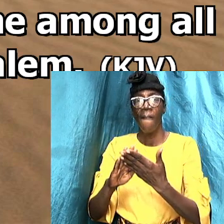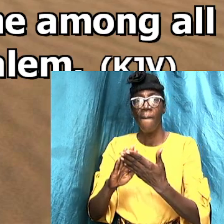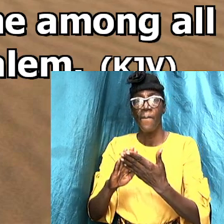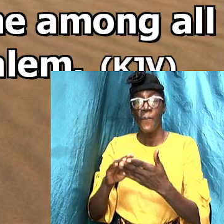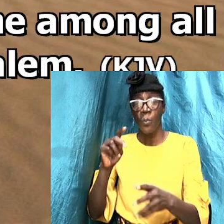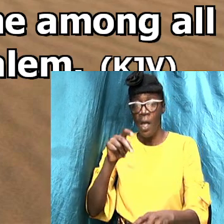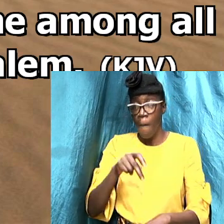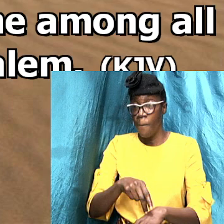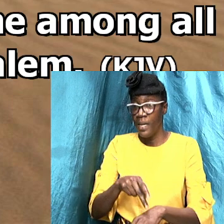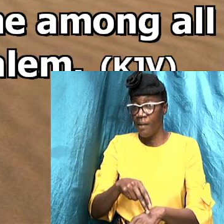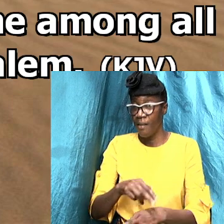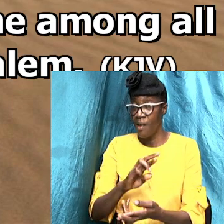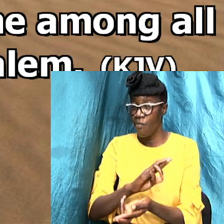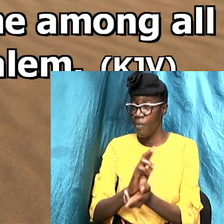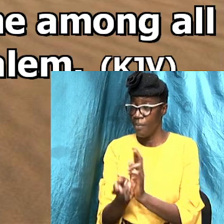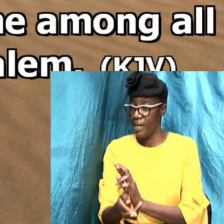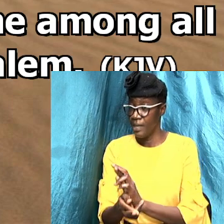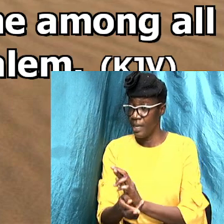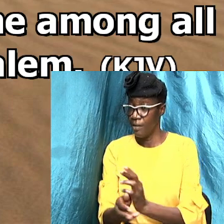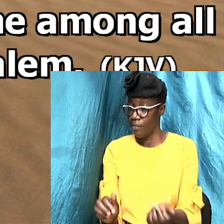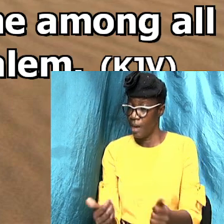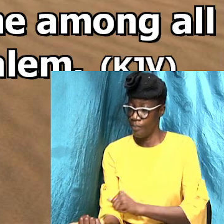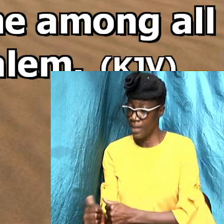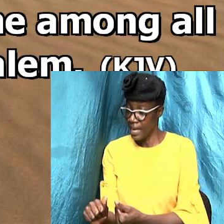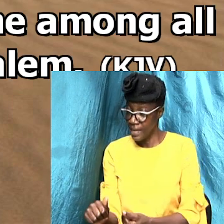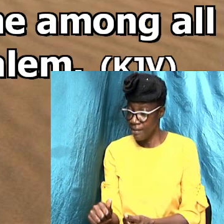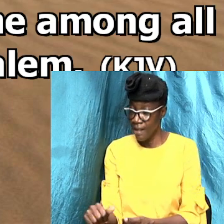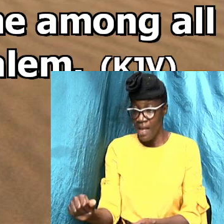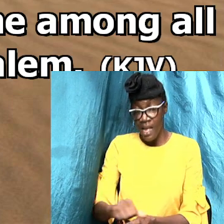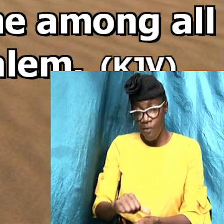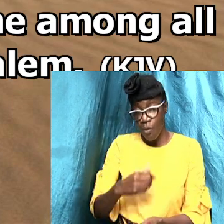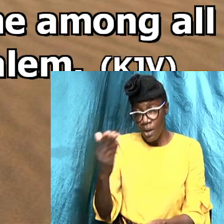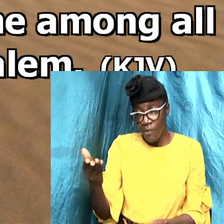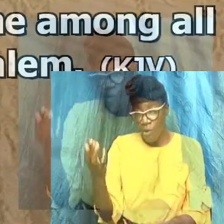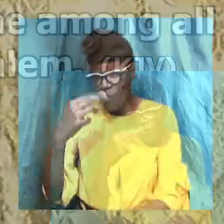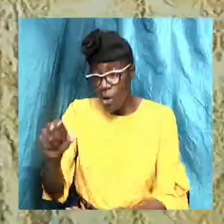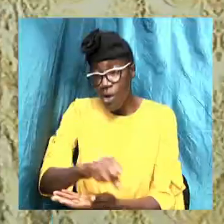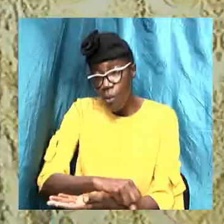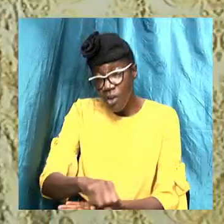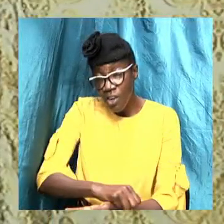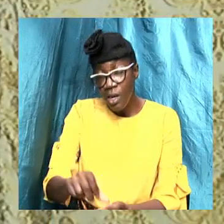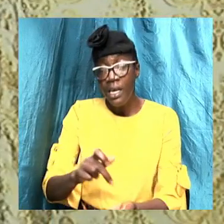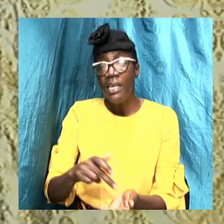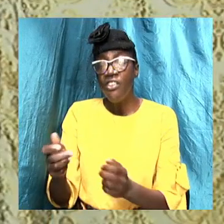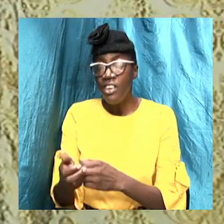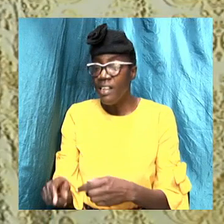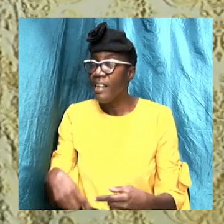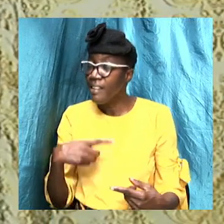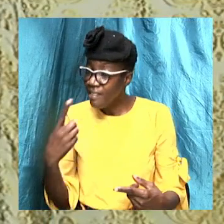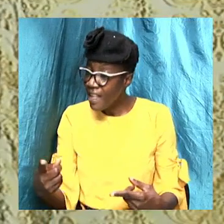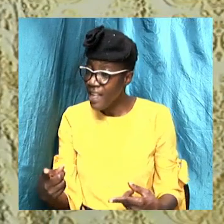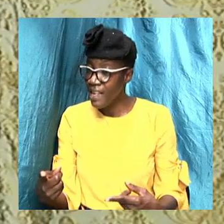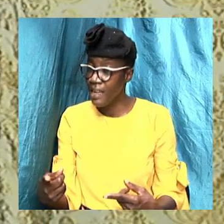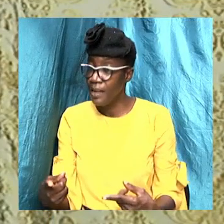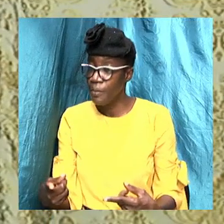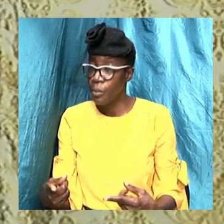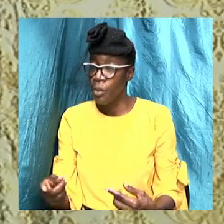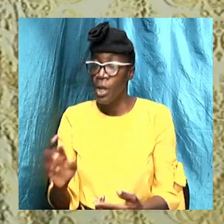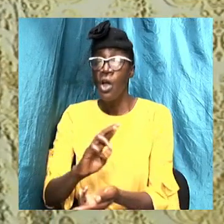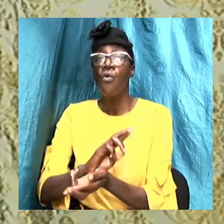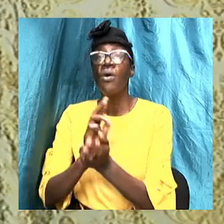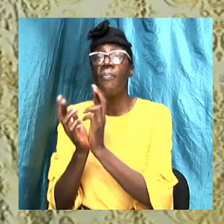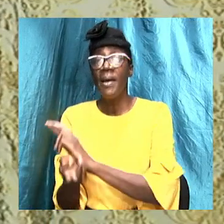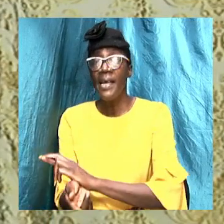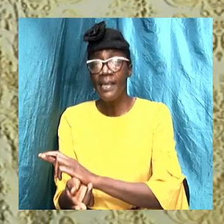in the name of Jesus Christ for the remission. so Jesus said it in Luke before he left that repentance